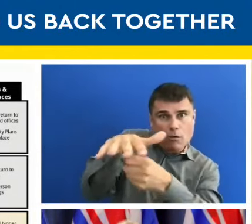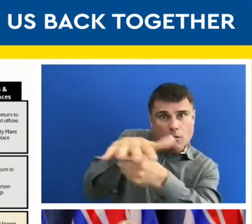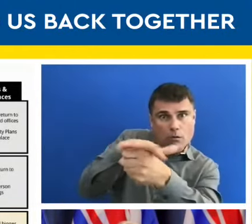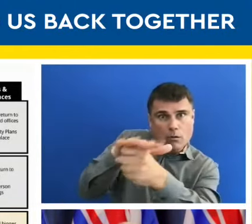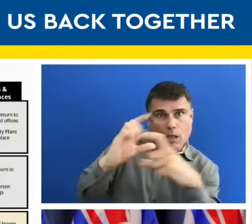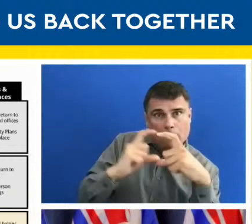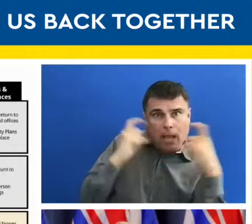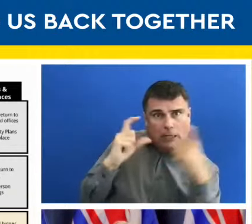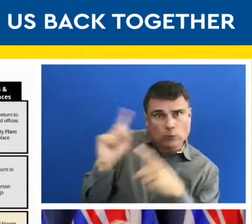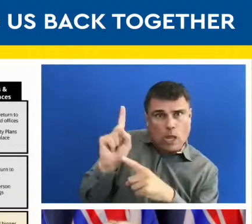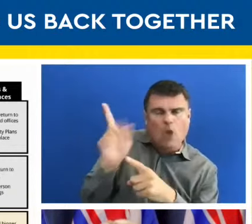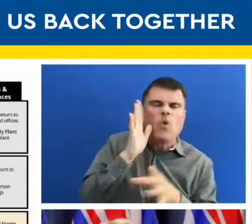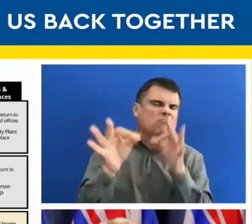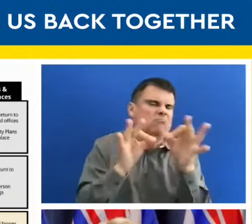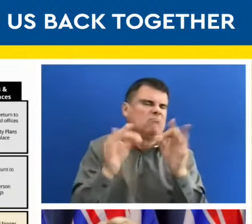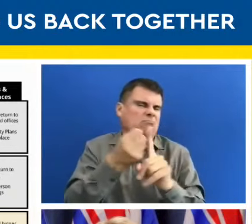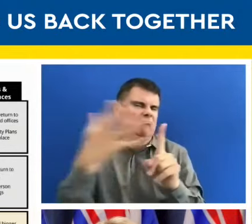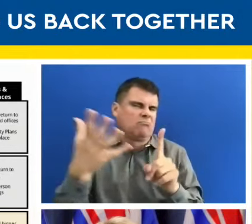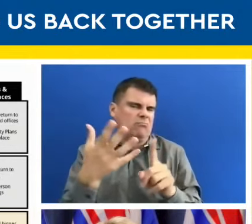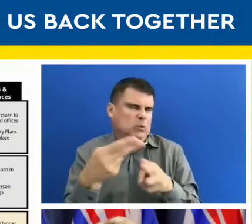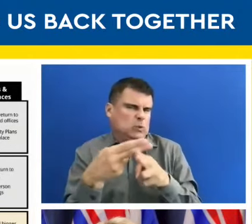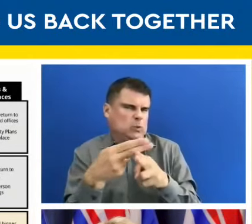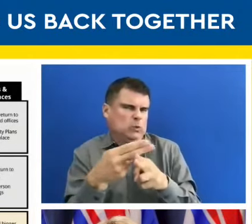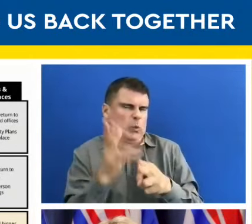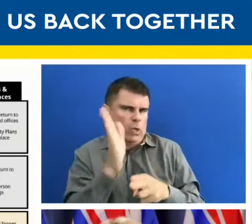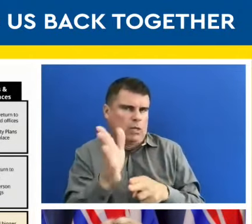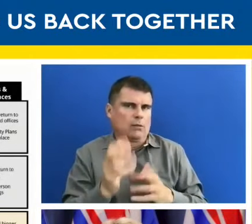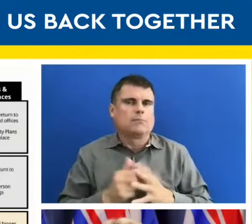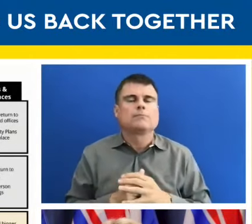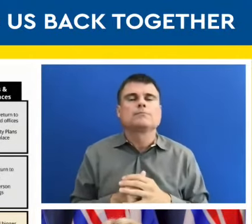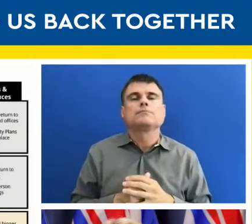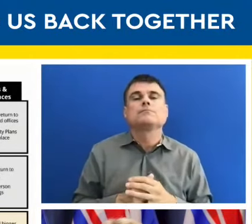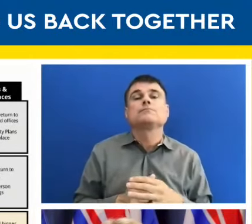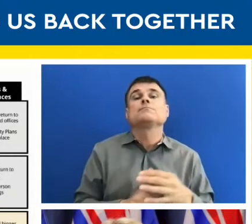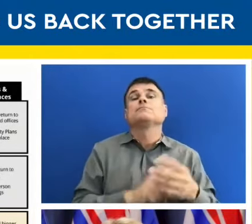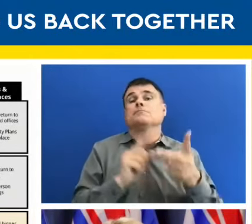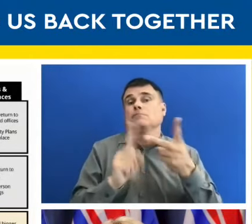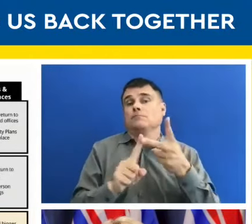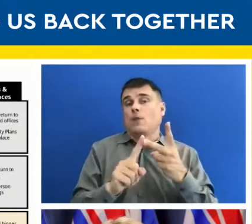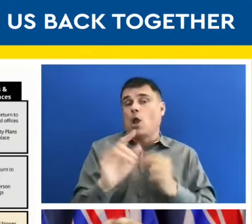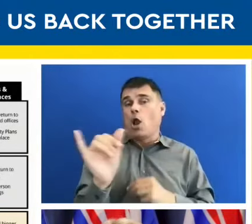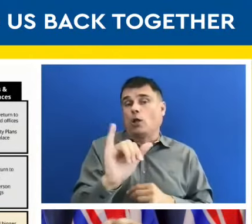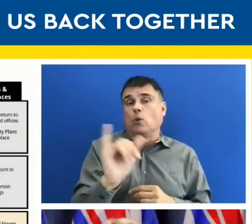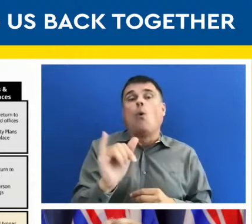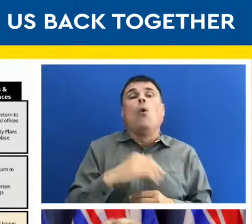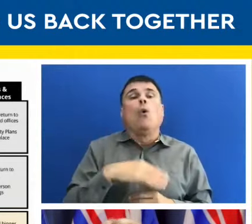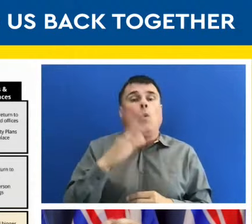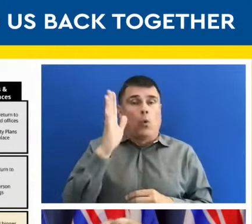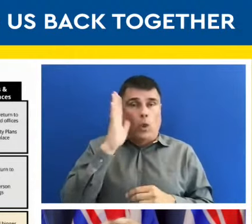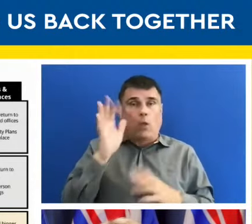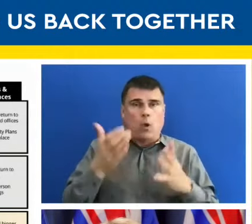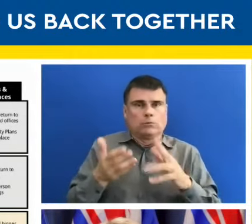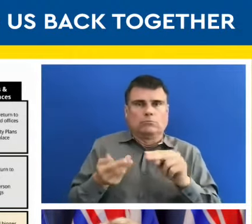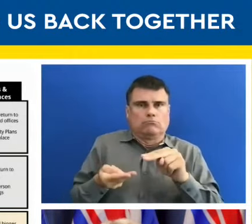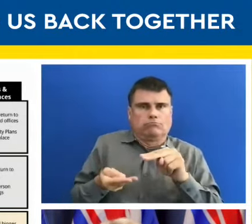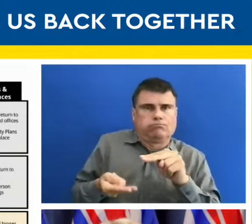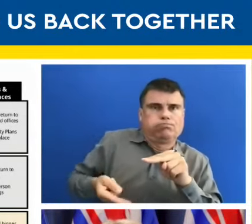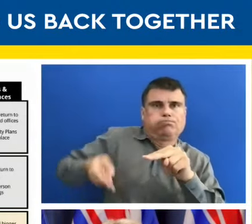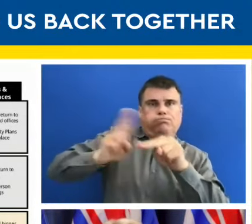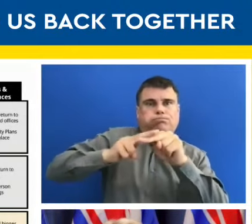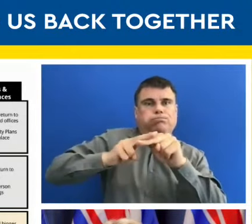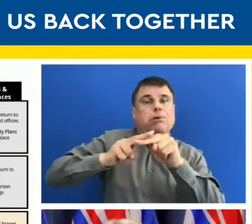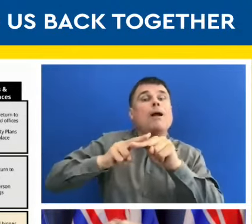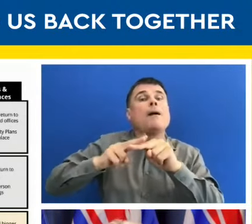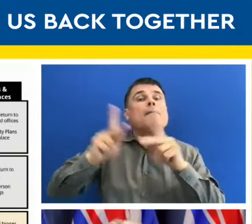in a minute. The other aspects that we'll be looking at are increasing our ability to do personal gatherings. And so we will be